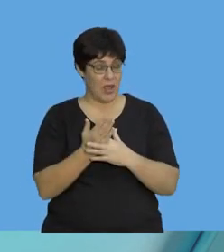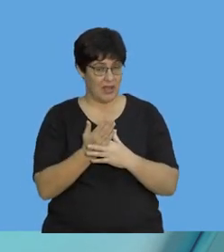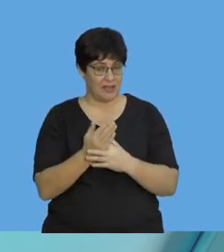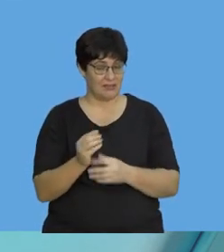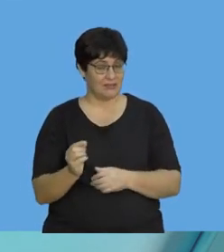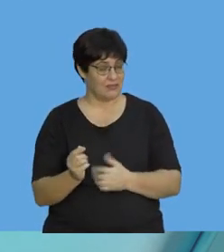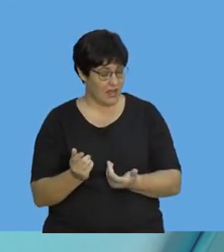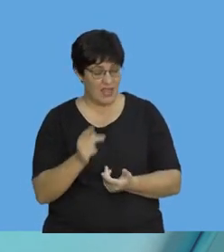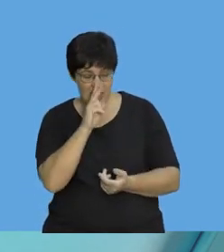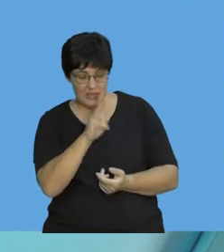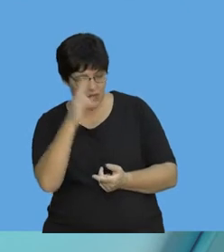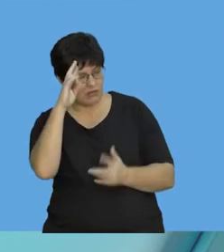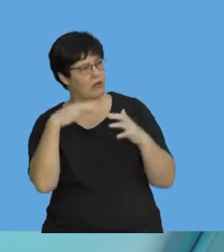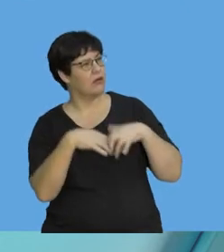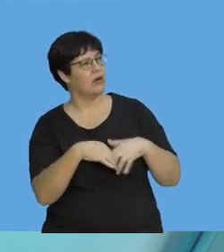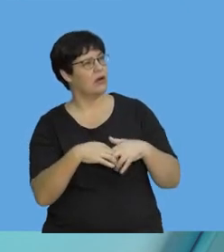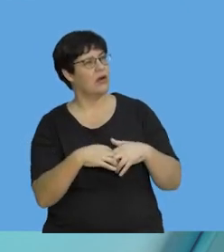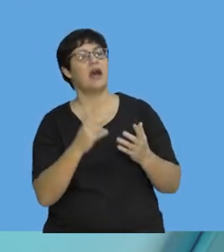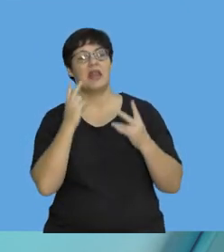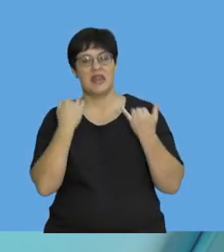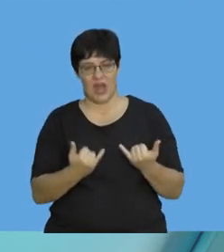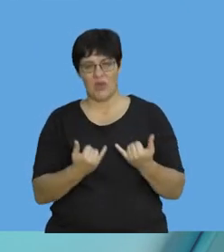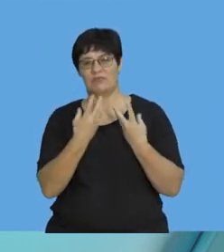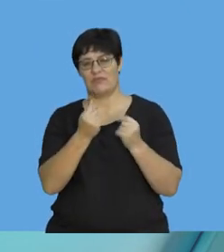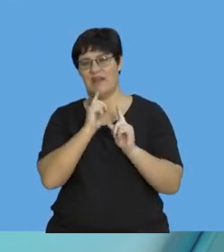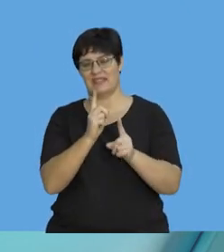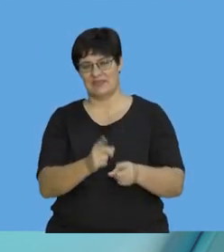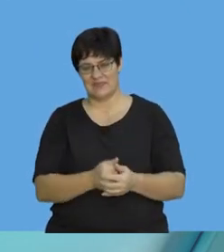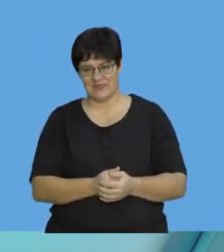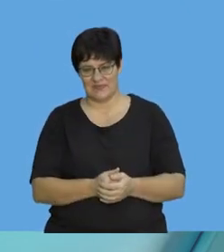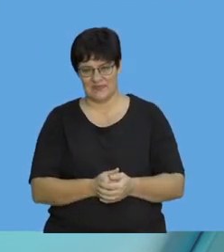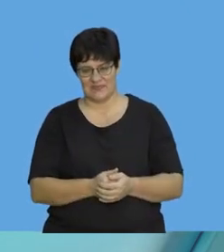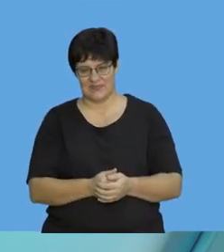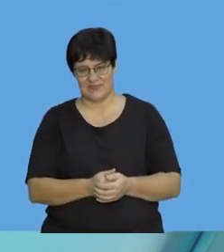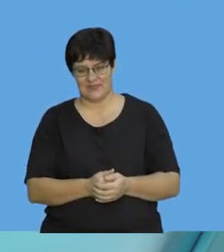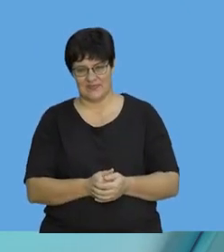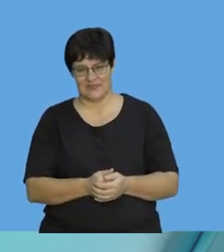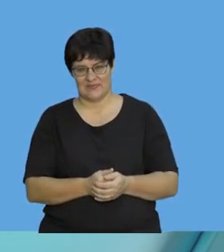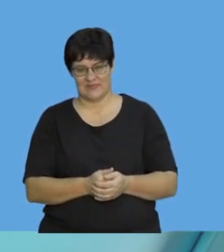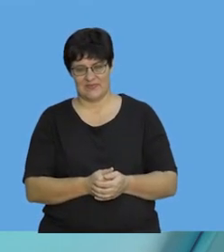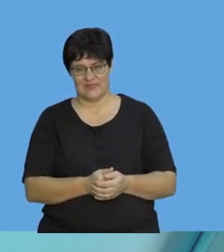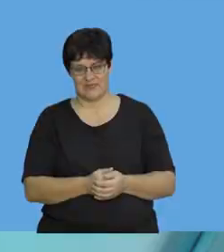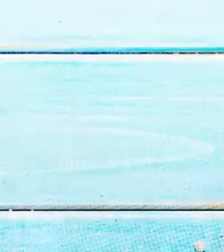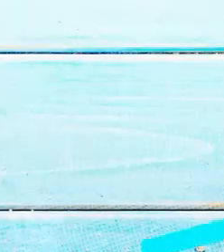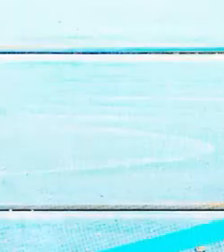Now, you're going to take a short break and you're going to think through what we just did and then we'll do some problems. So, I'll see you in a couple of minutes.